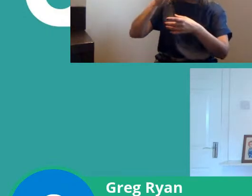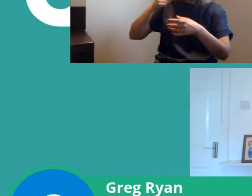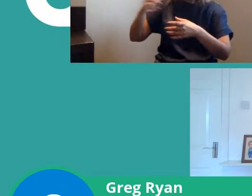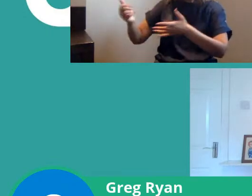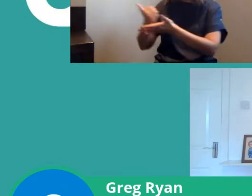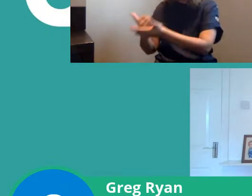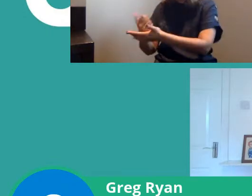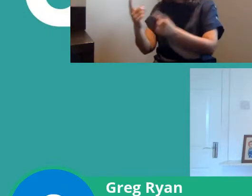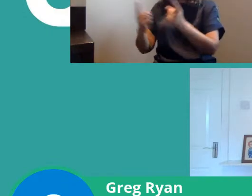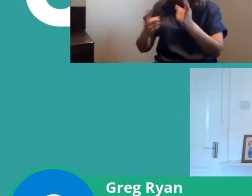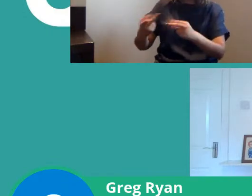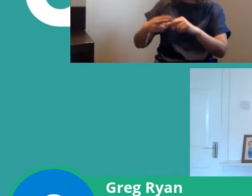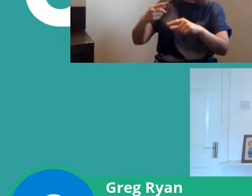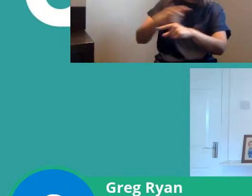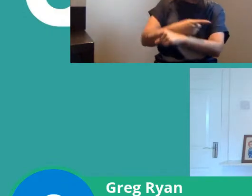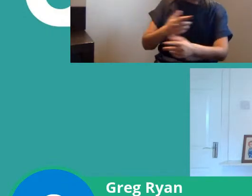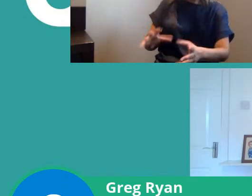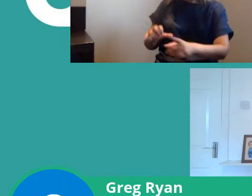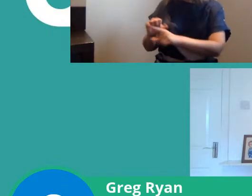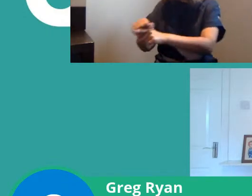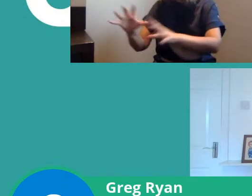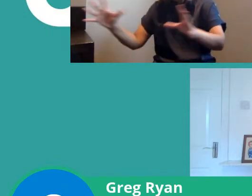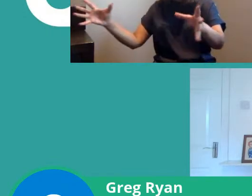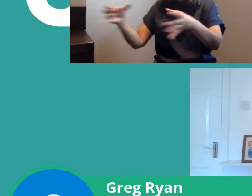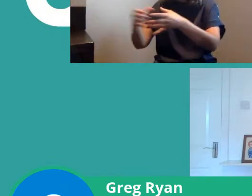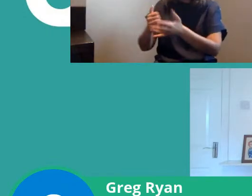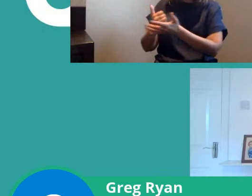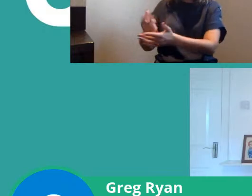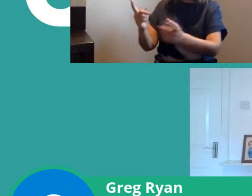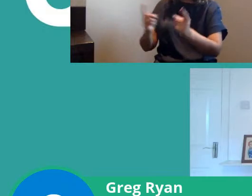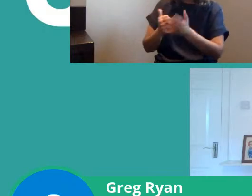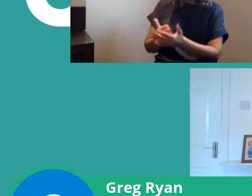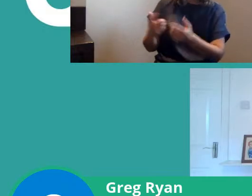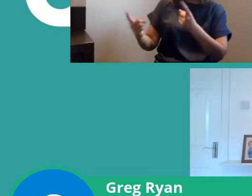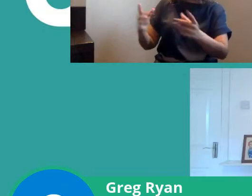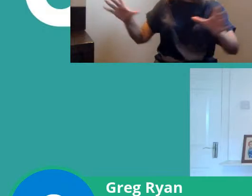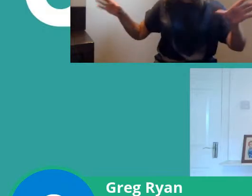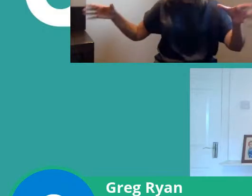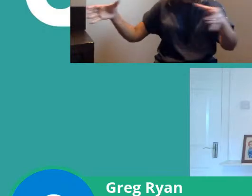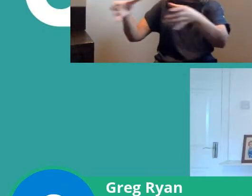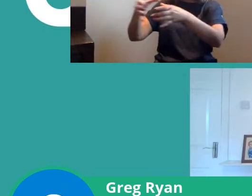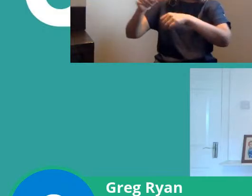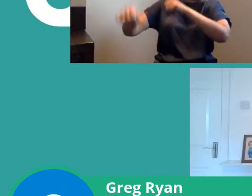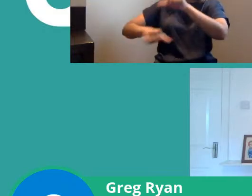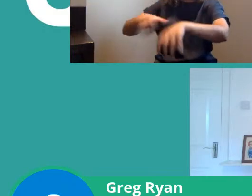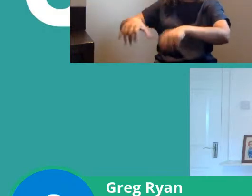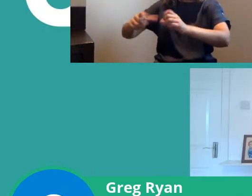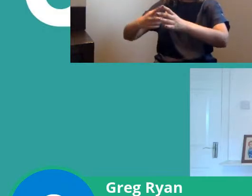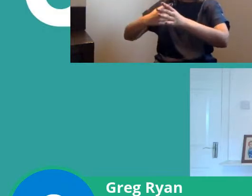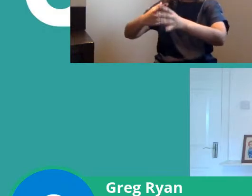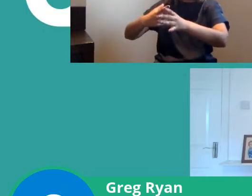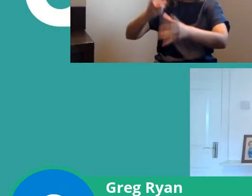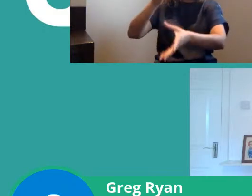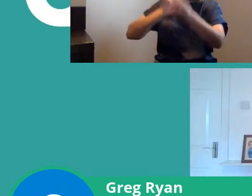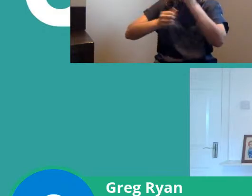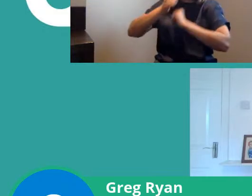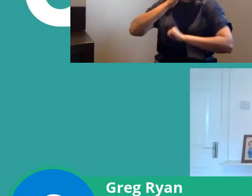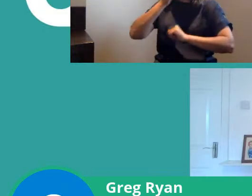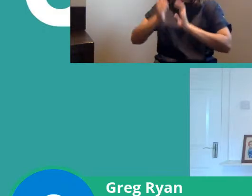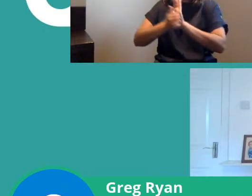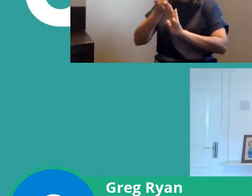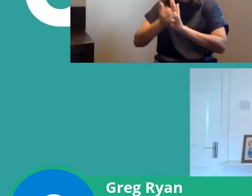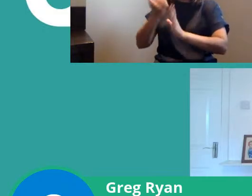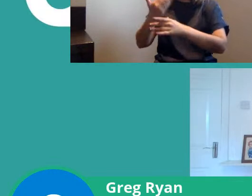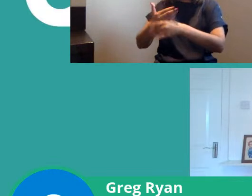bits that you miss and you'll be able to then go on and start applying what you've learned in your